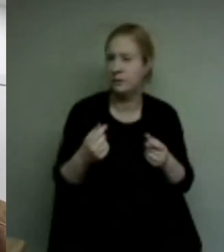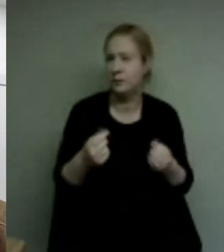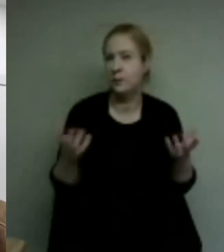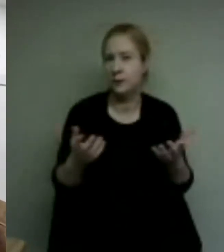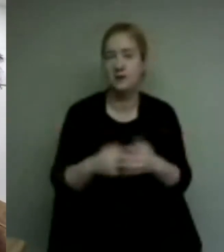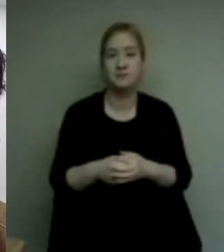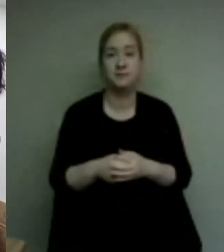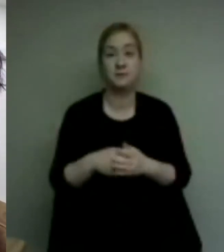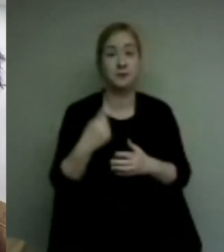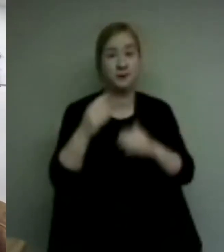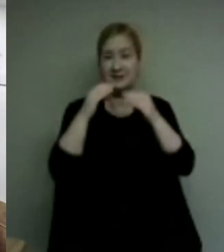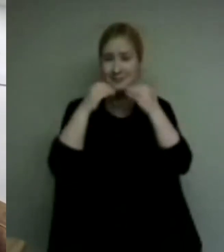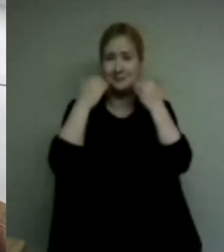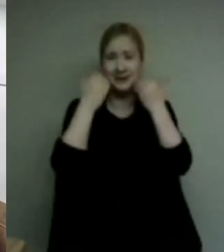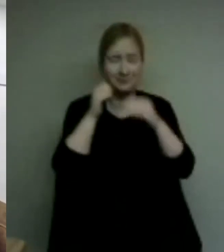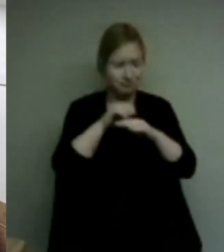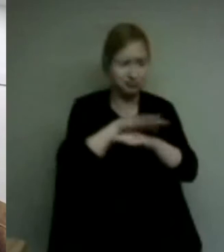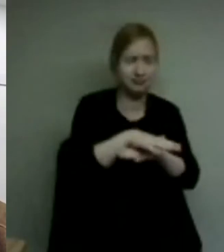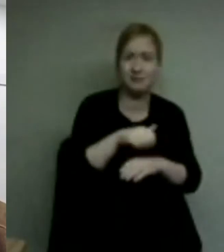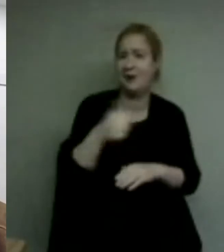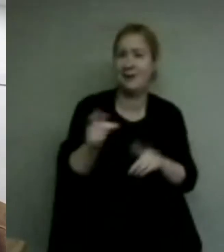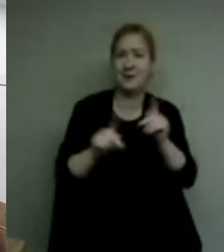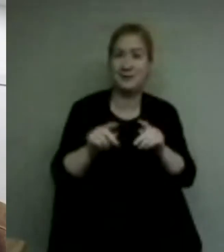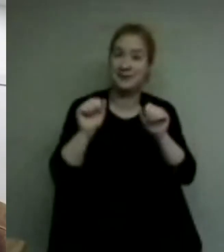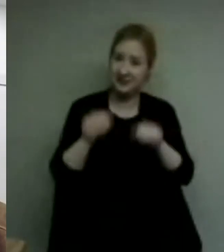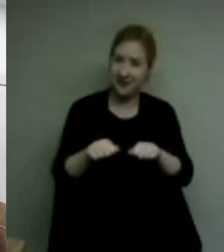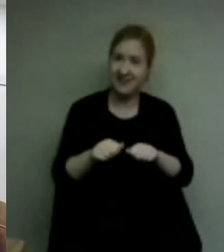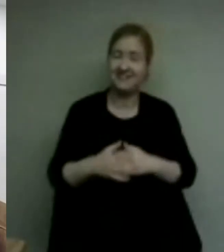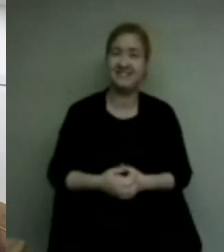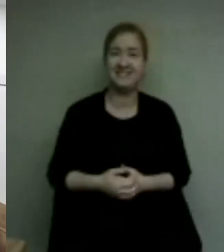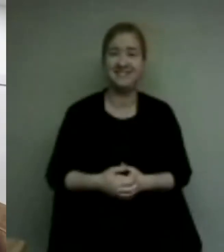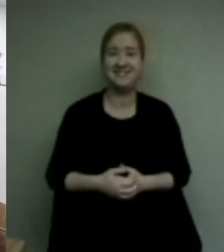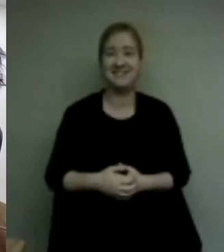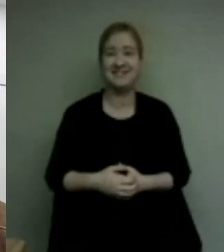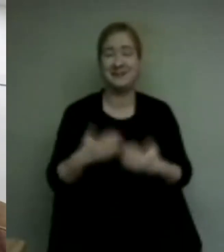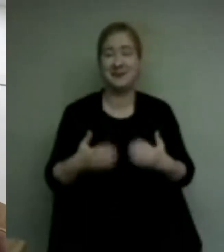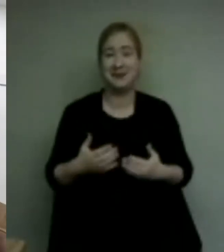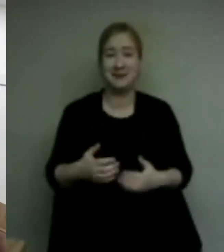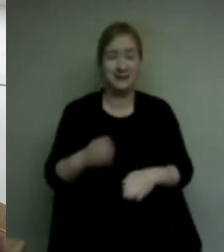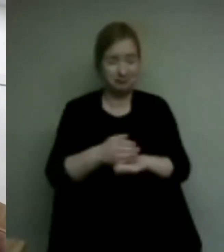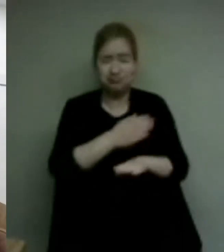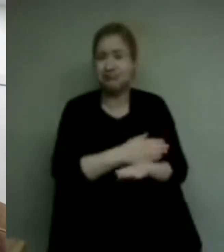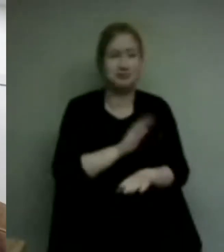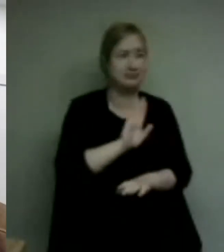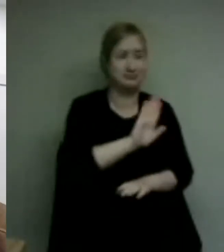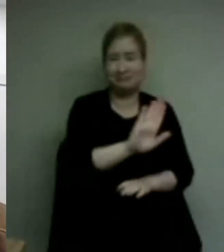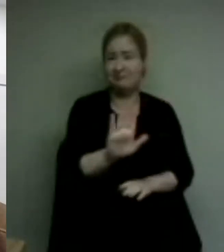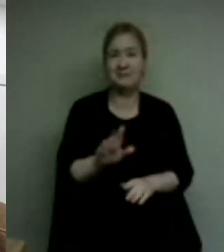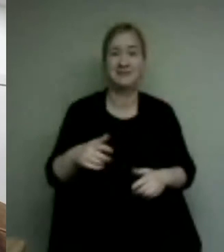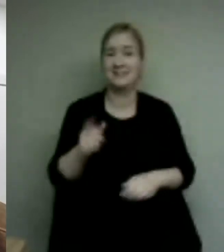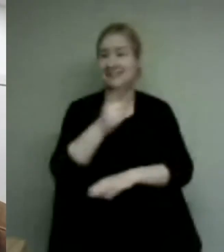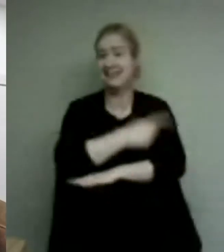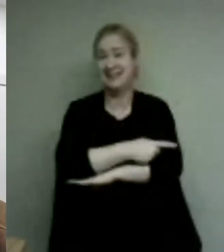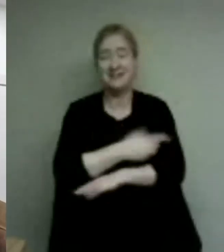smile could go a long way and it might have a chance to bite in someone's day i didn't mean that to rhyme it did